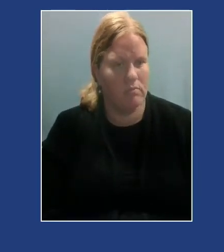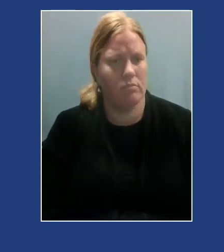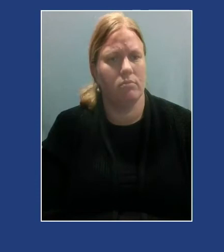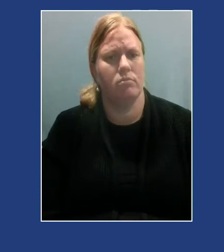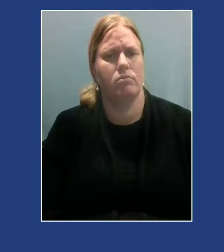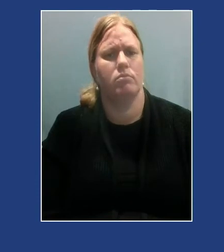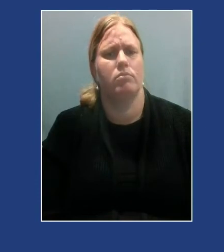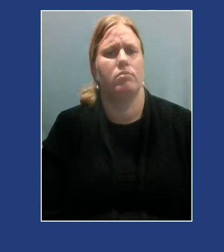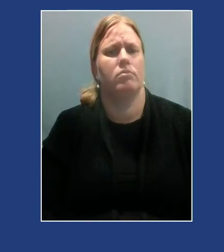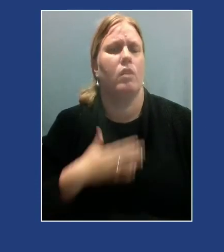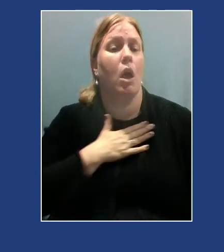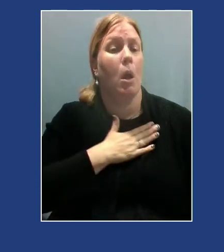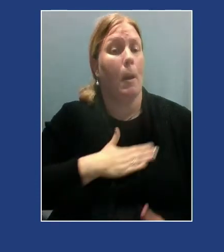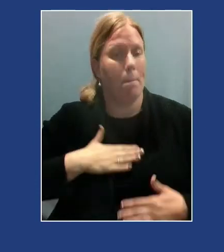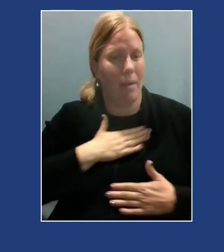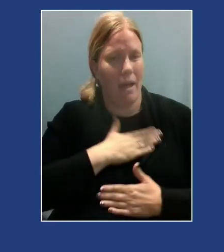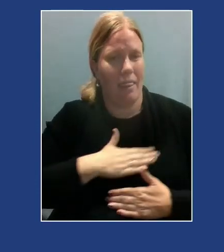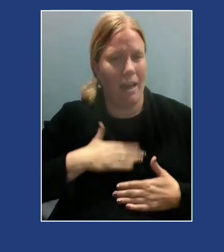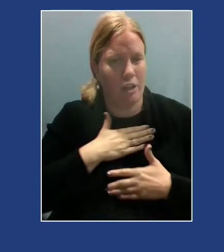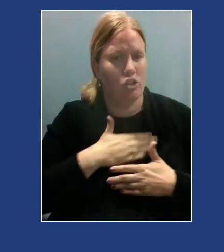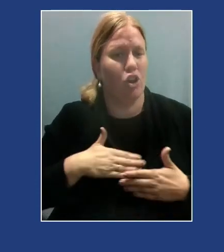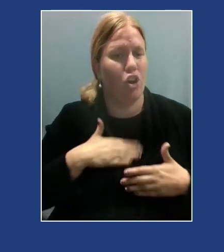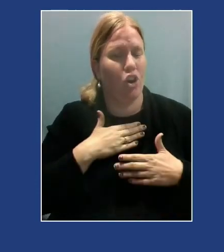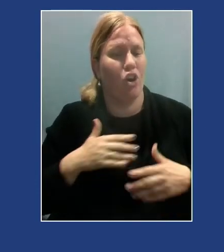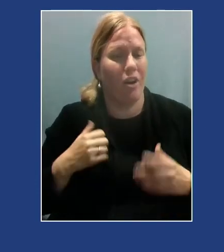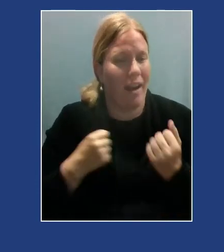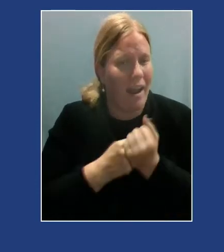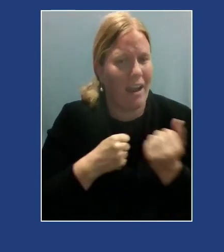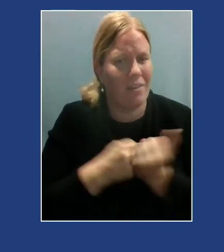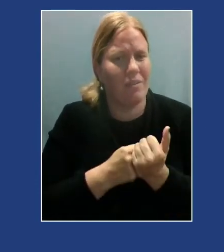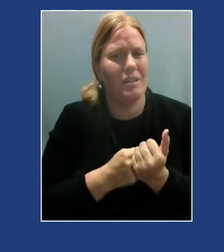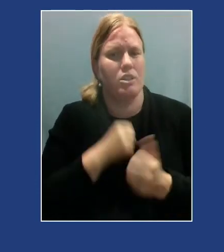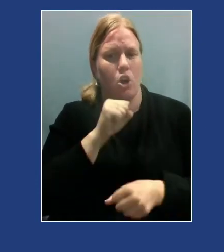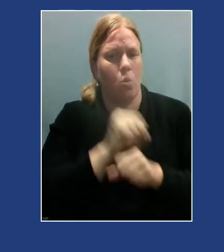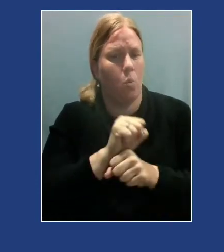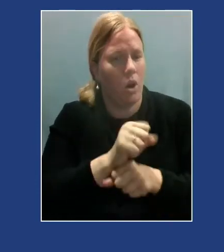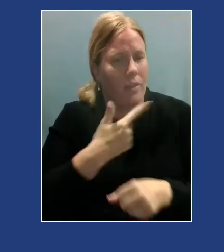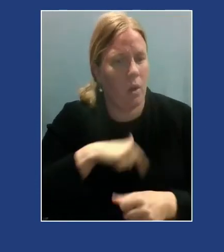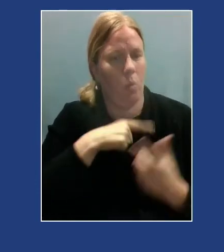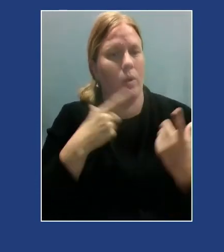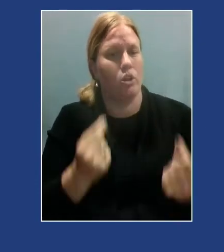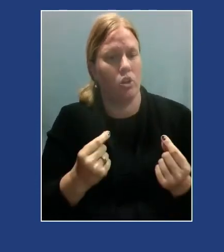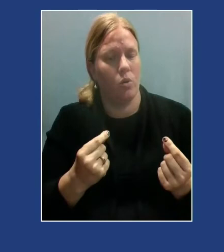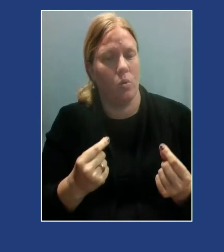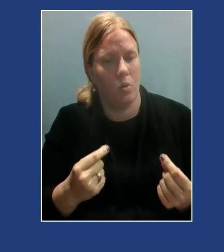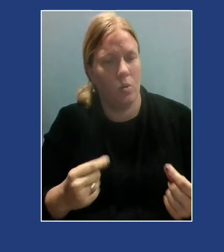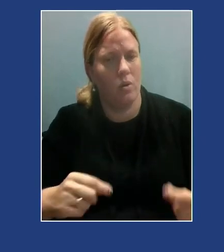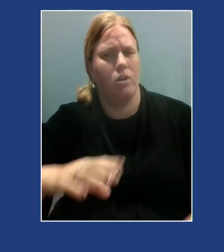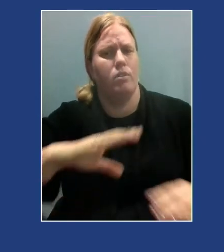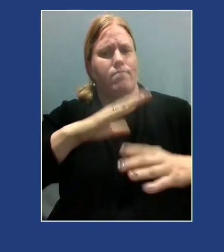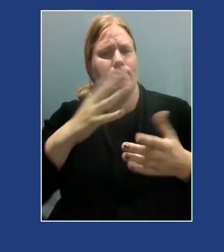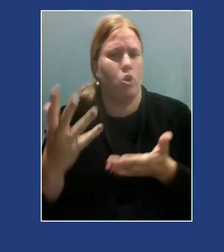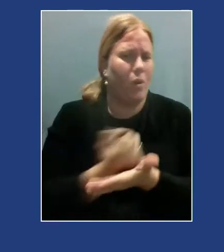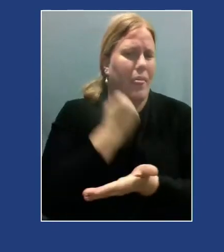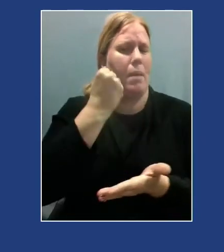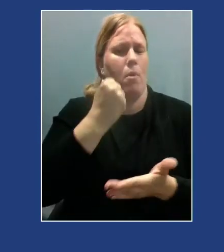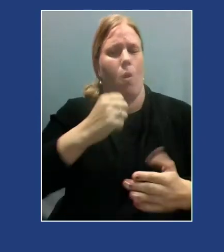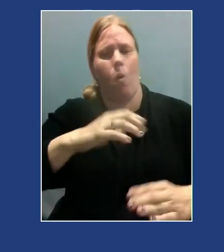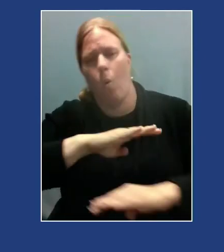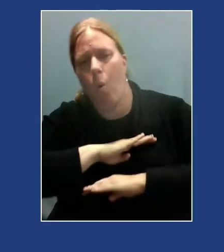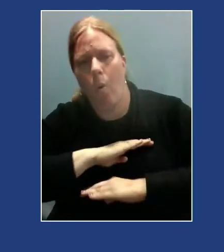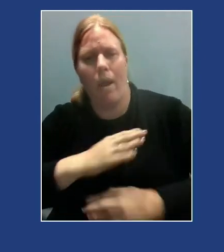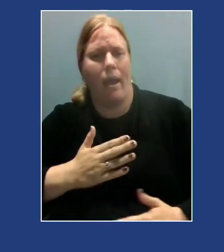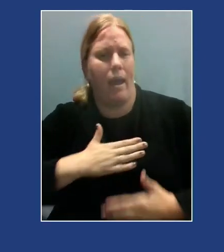Pleasure activism is the work we do to reclaim our whole, happy, and satisfiable selves from the impacts, the